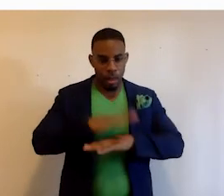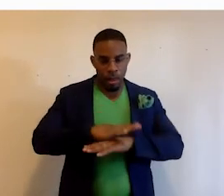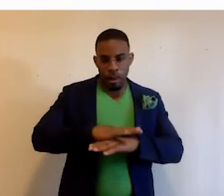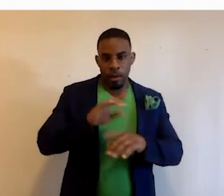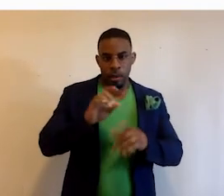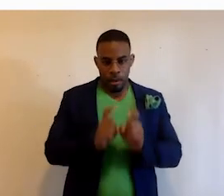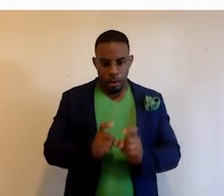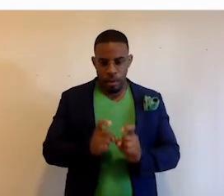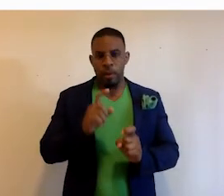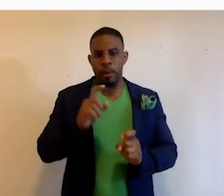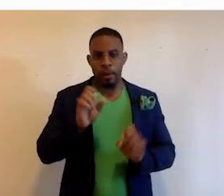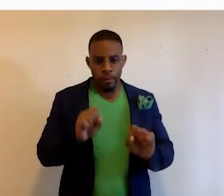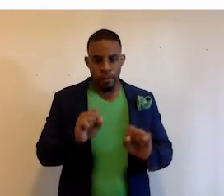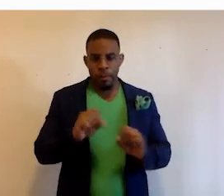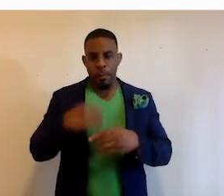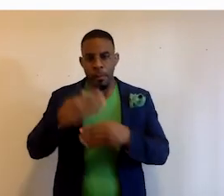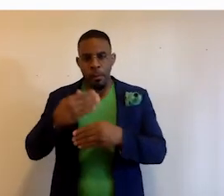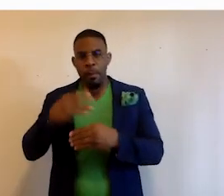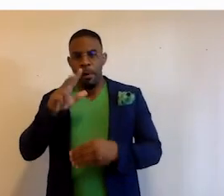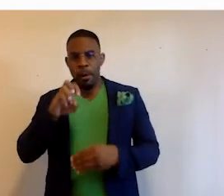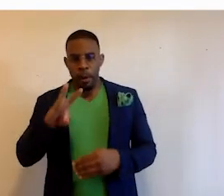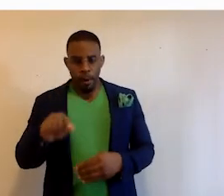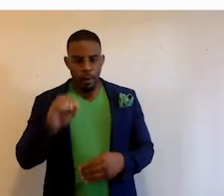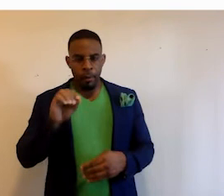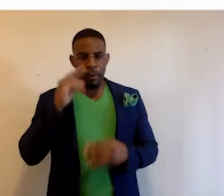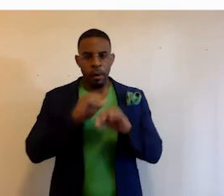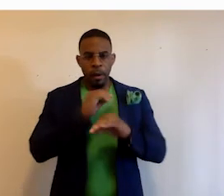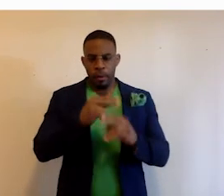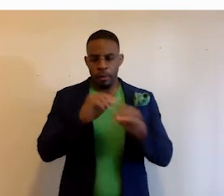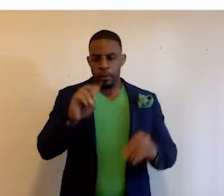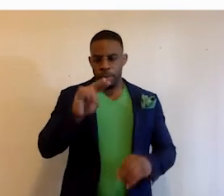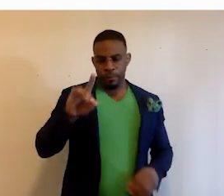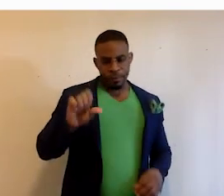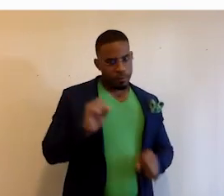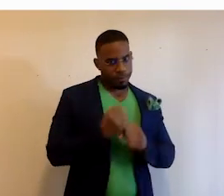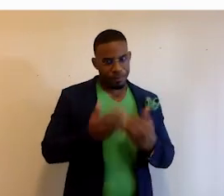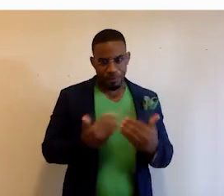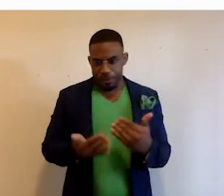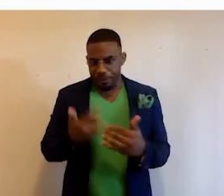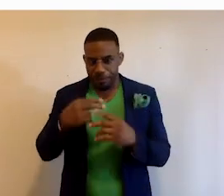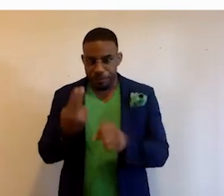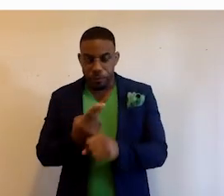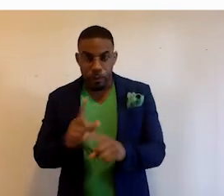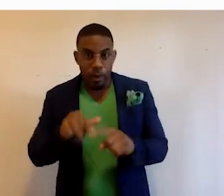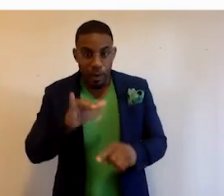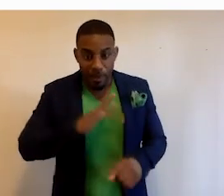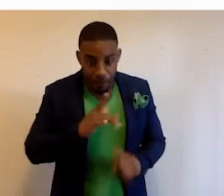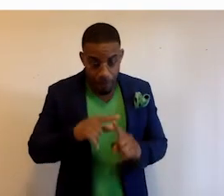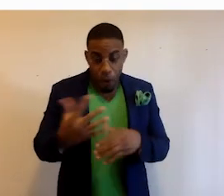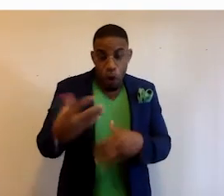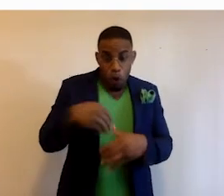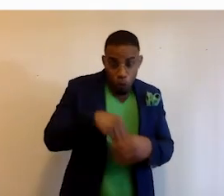customization utility to Windows 3.0 called NoDOS that made Windows a little easier to use. When that feature was